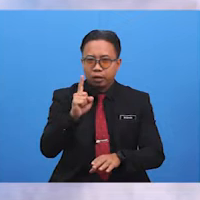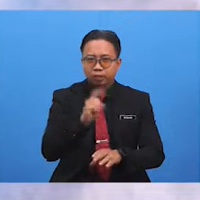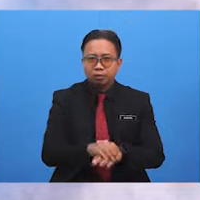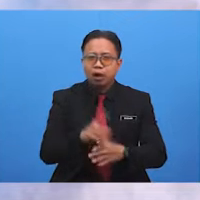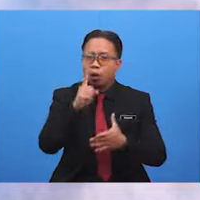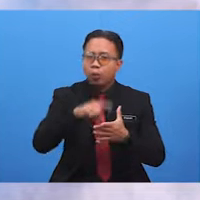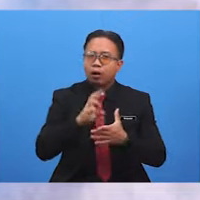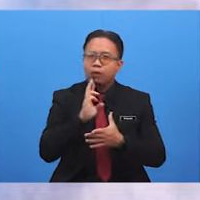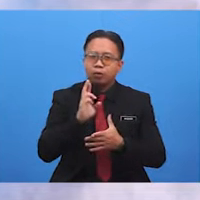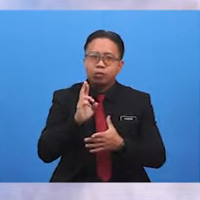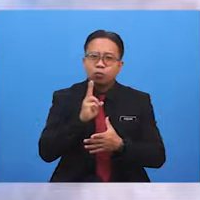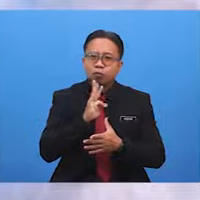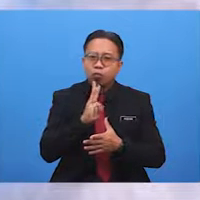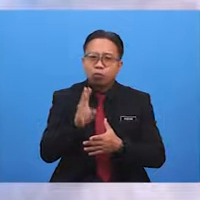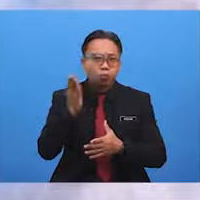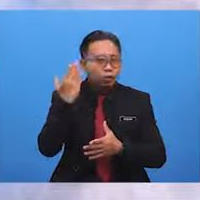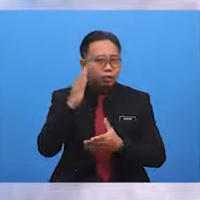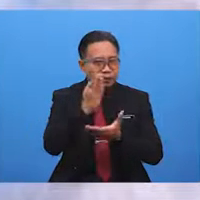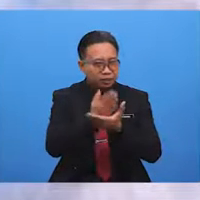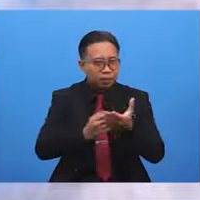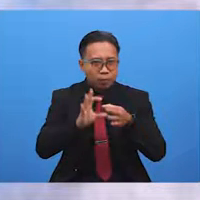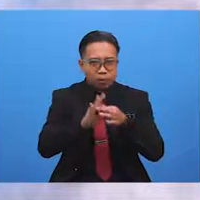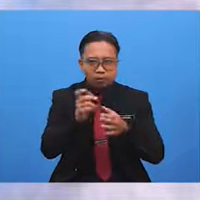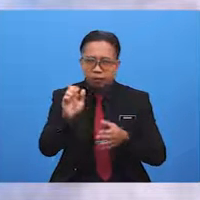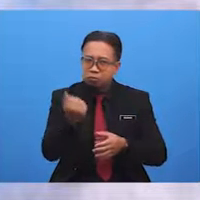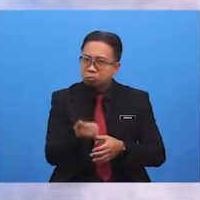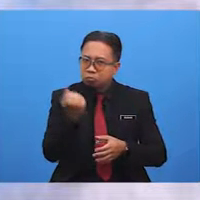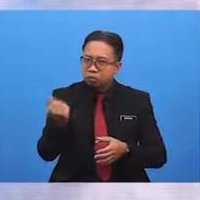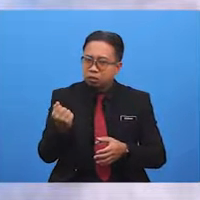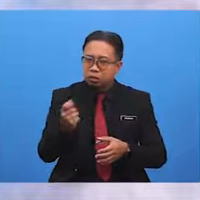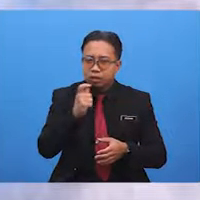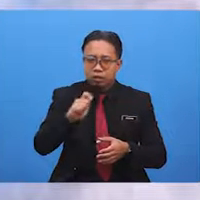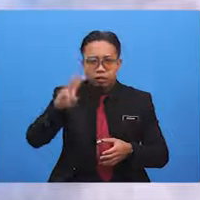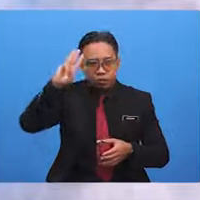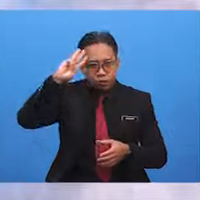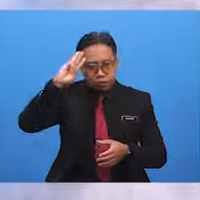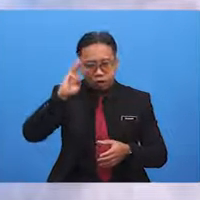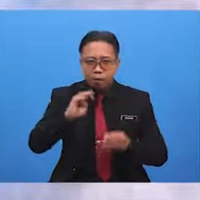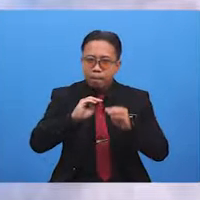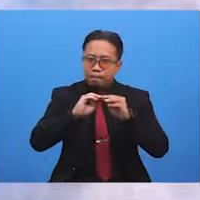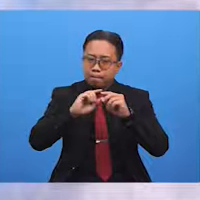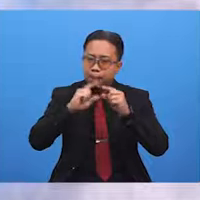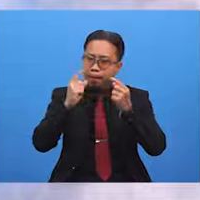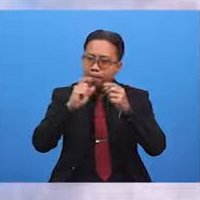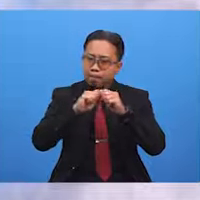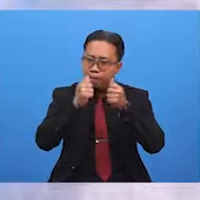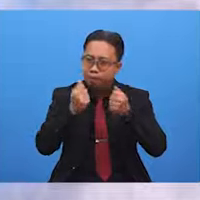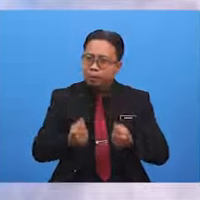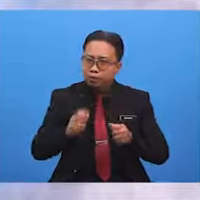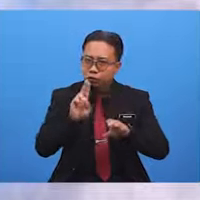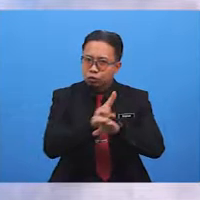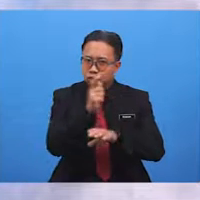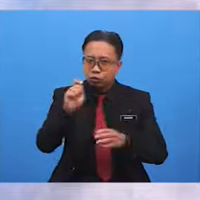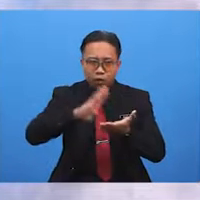were some of the utensils that the scout members used to clean the living room?